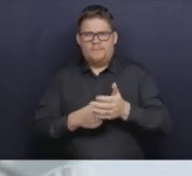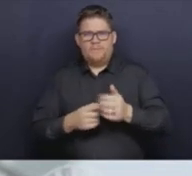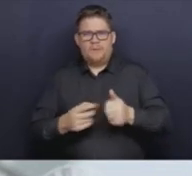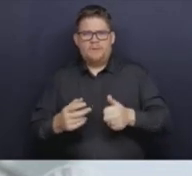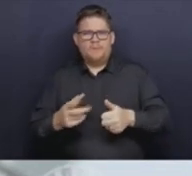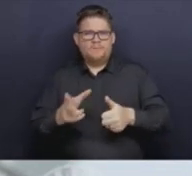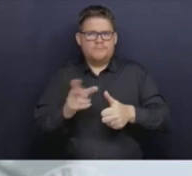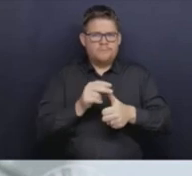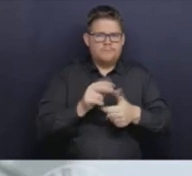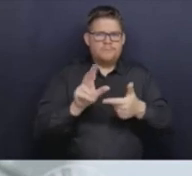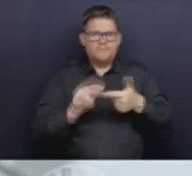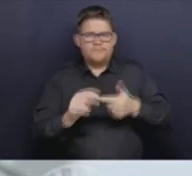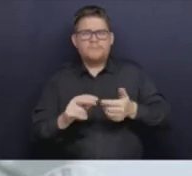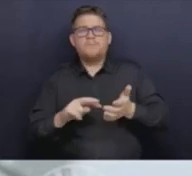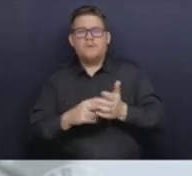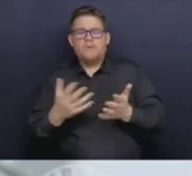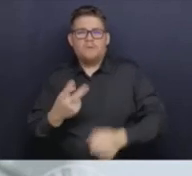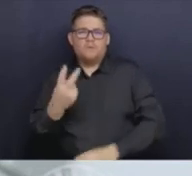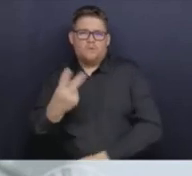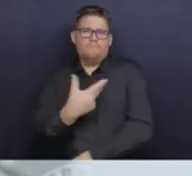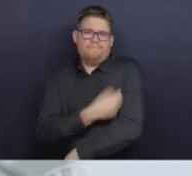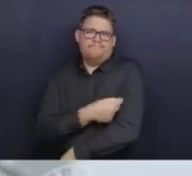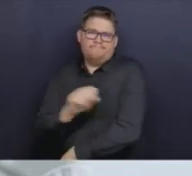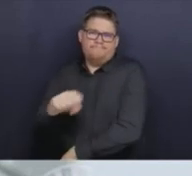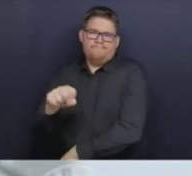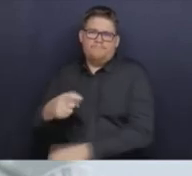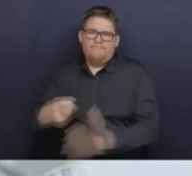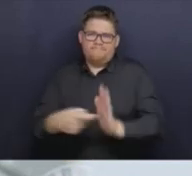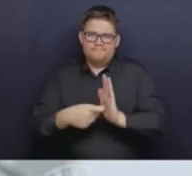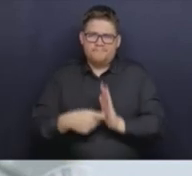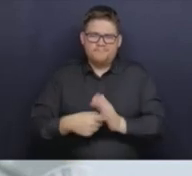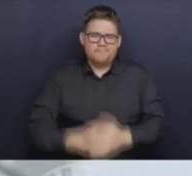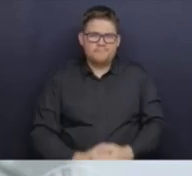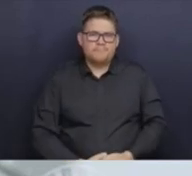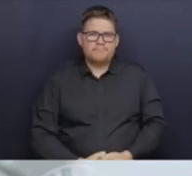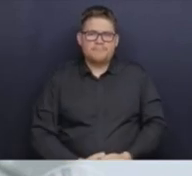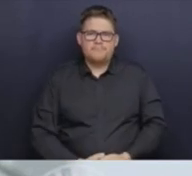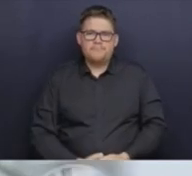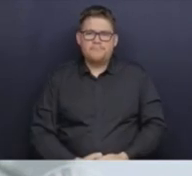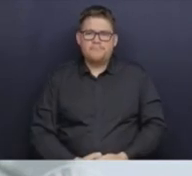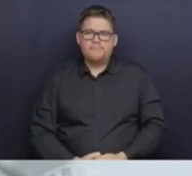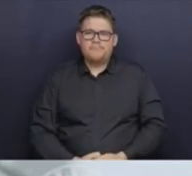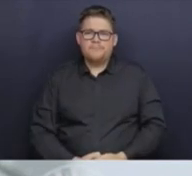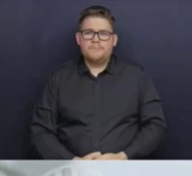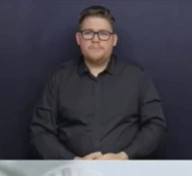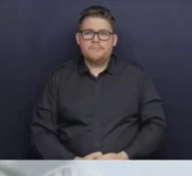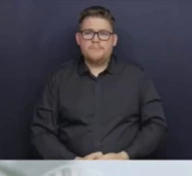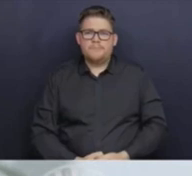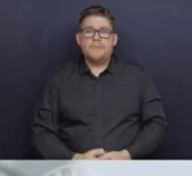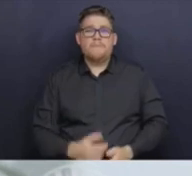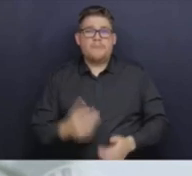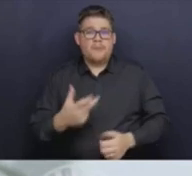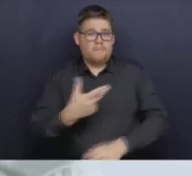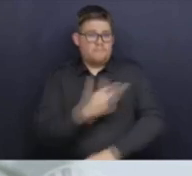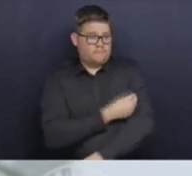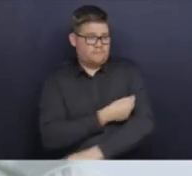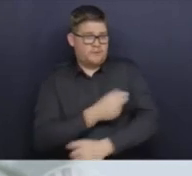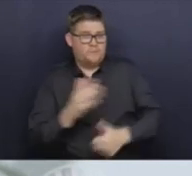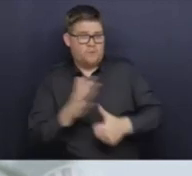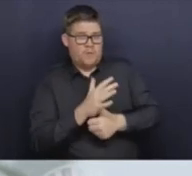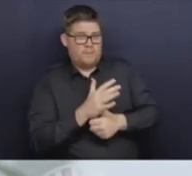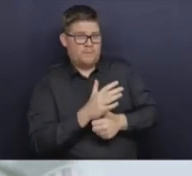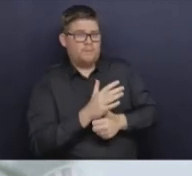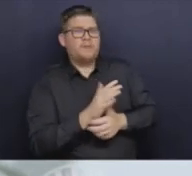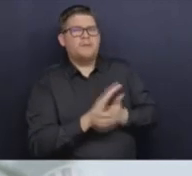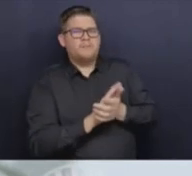vaccine. As we know, after the primary series, things have become complicated. And that's because the